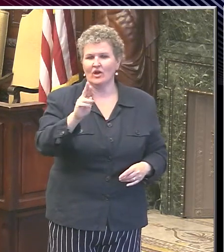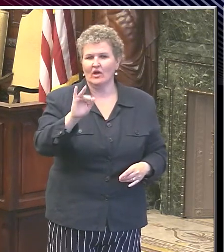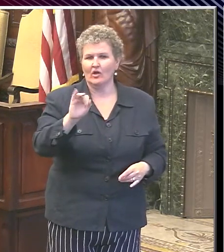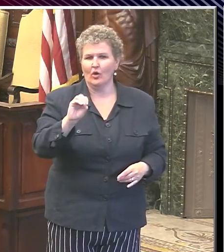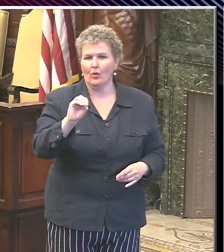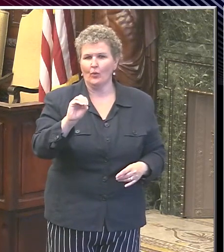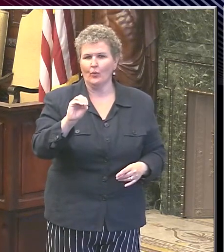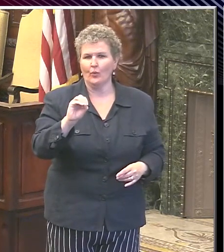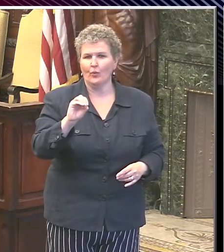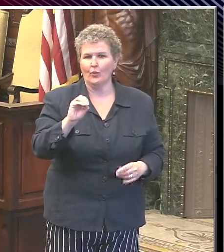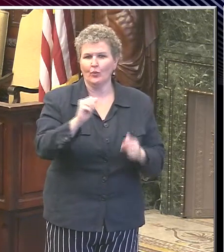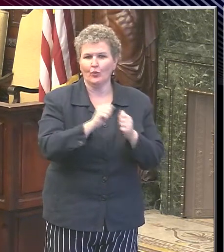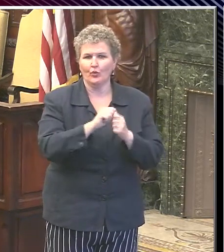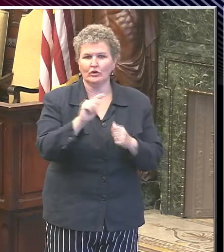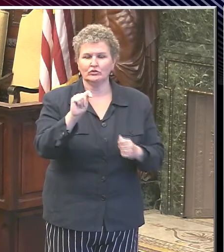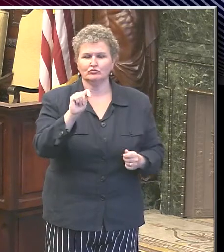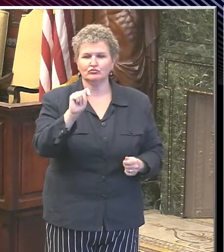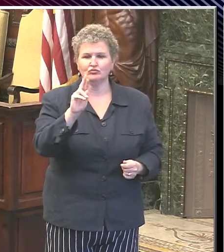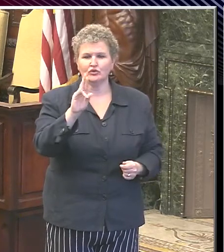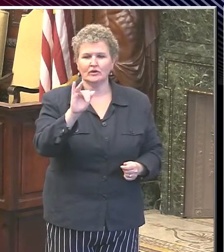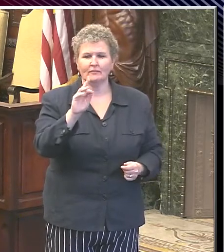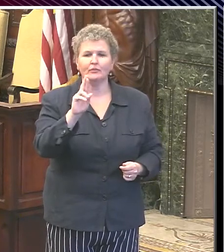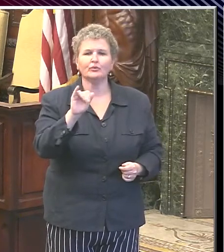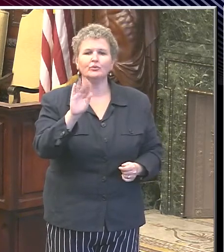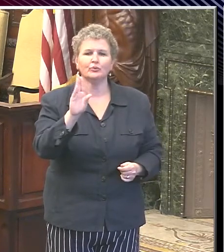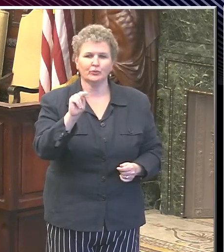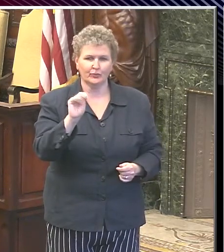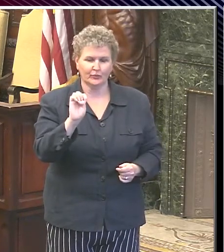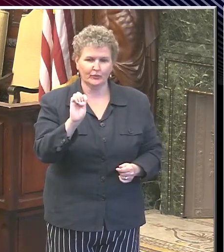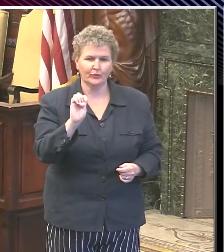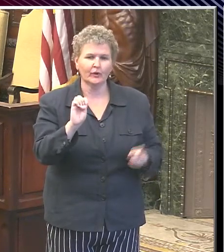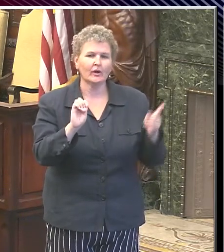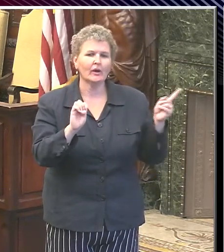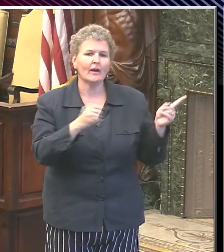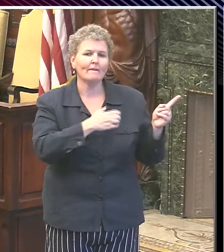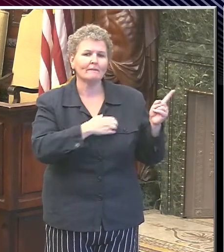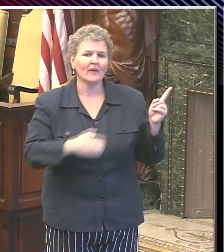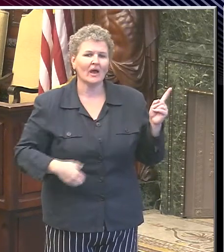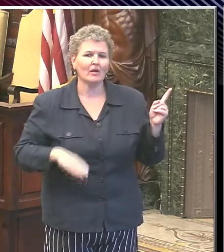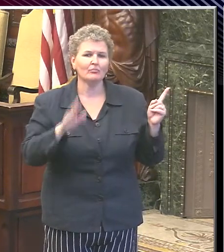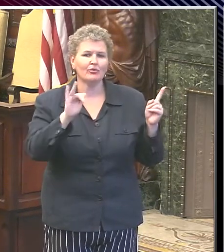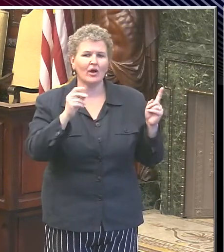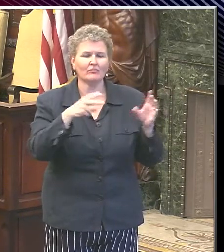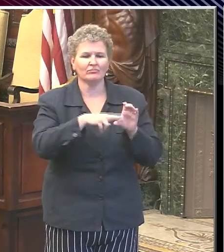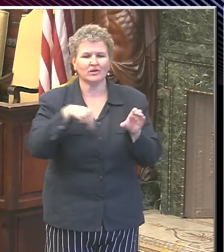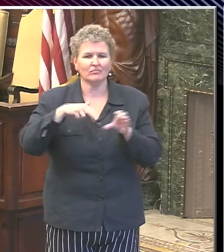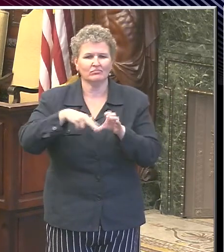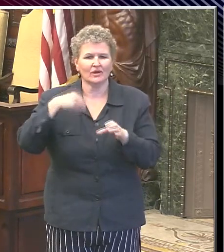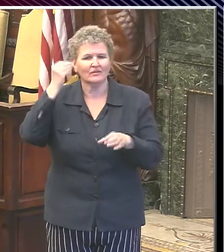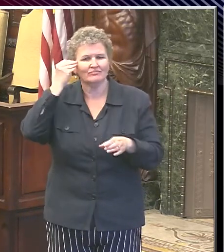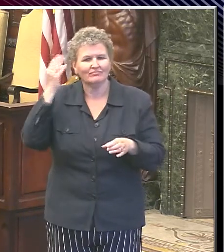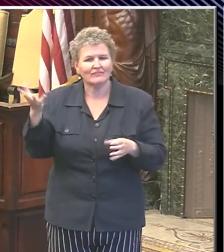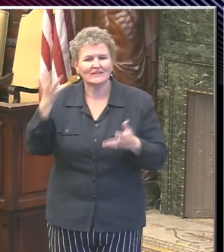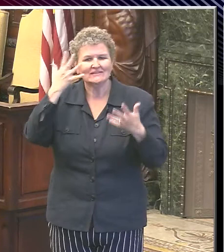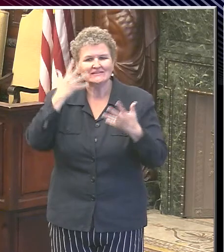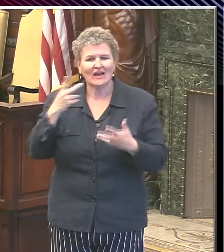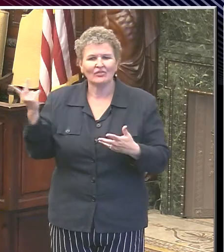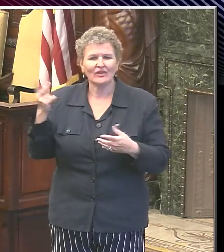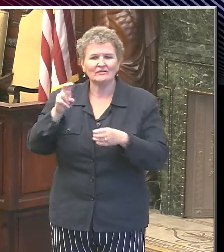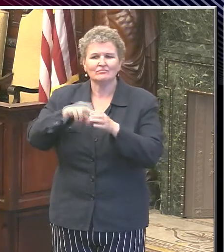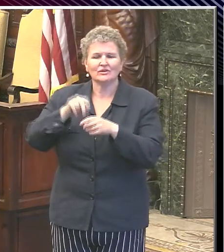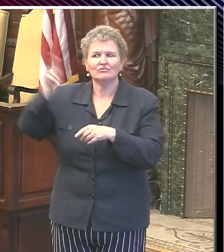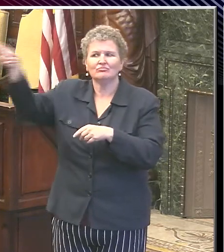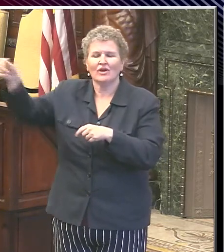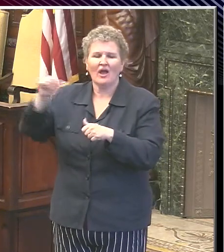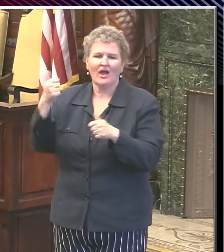It looks like the, the mayor has, and Brian Abernathy have logged off. Yes. Unfortunately they had to go to another meeting.